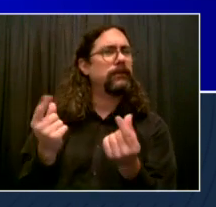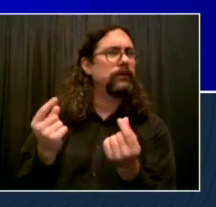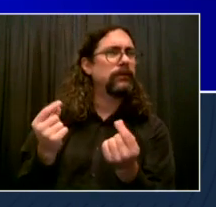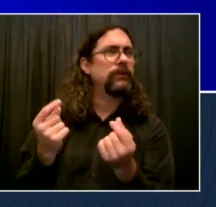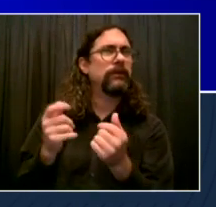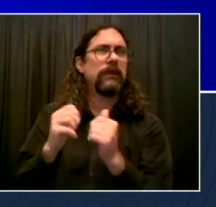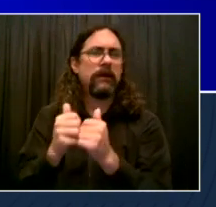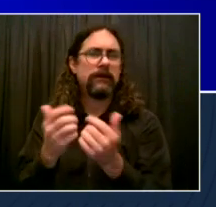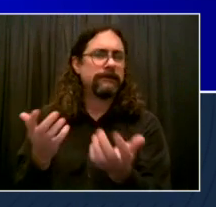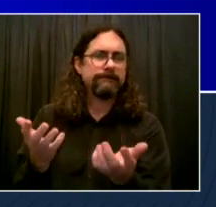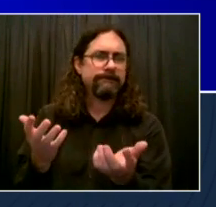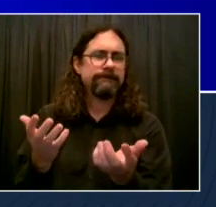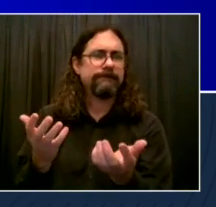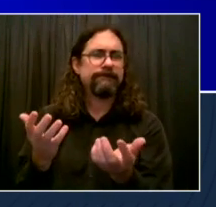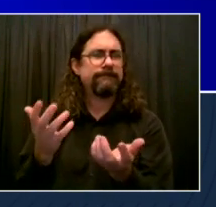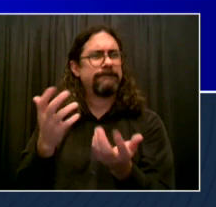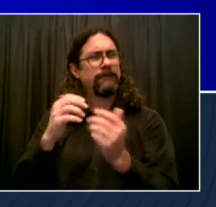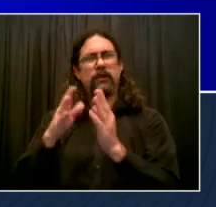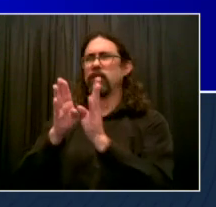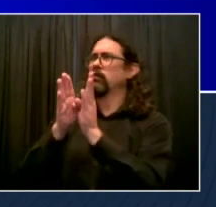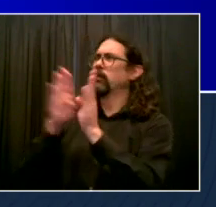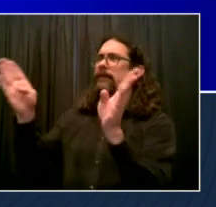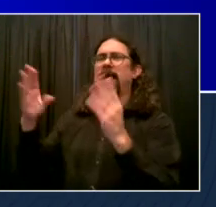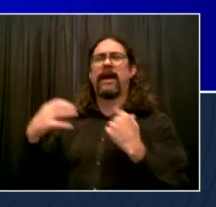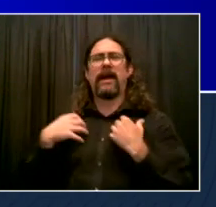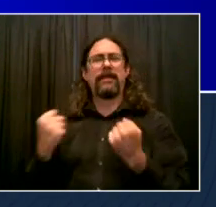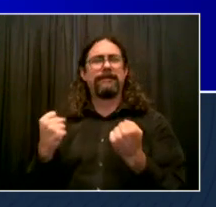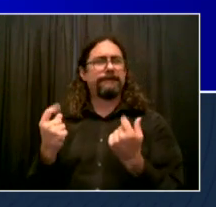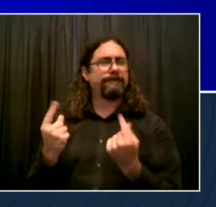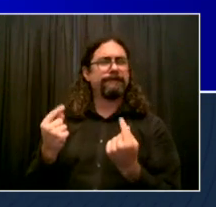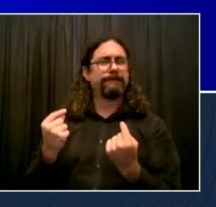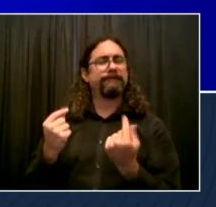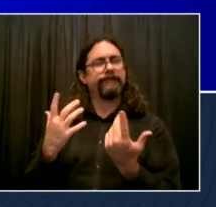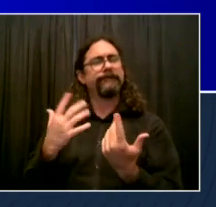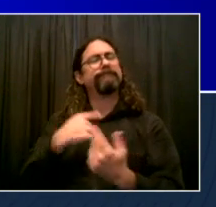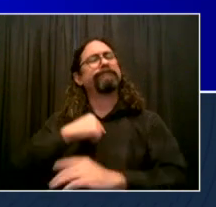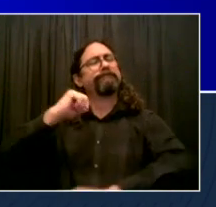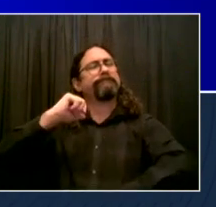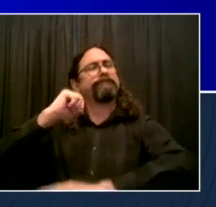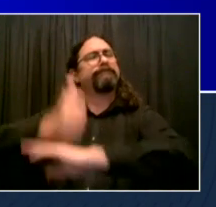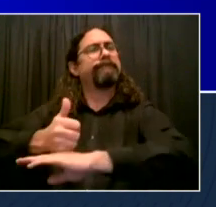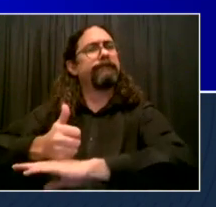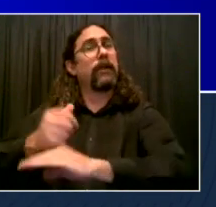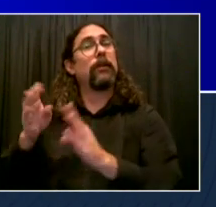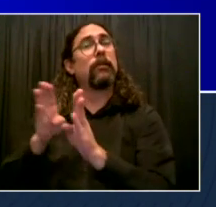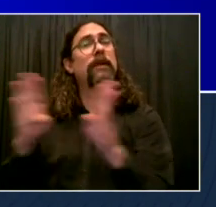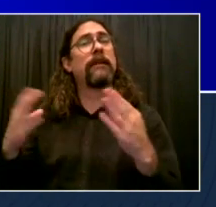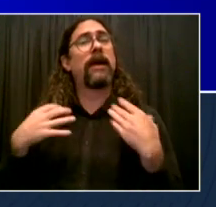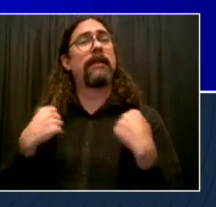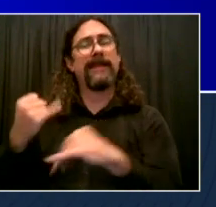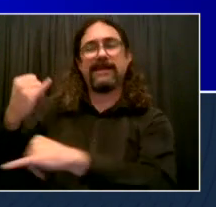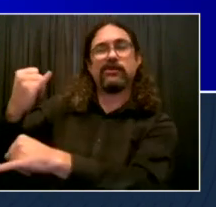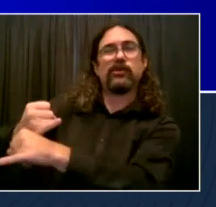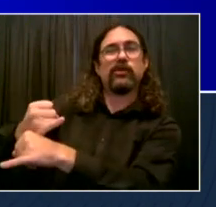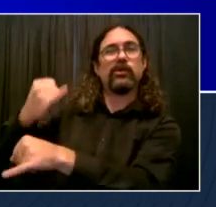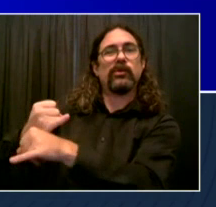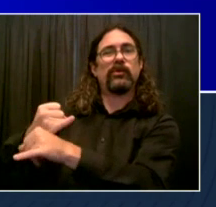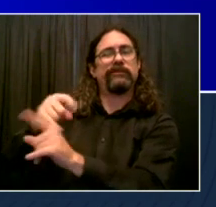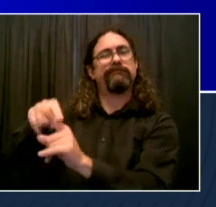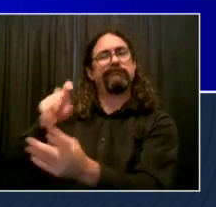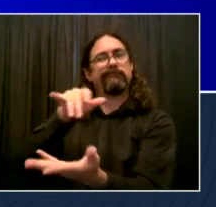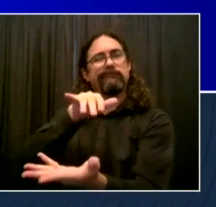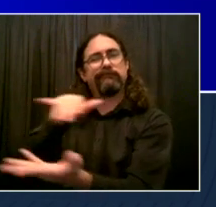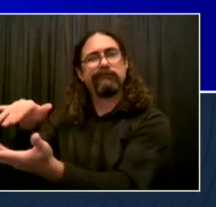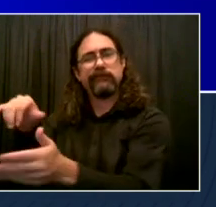to stop pandemics from ever happening to begin with, or God forbid there is one, being able to deal with them in new and better ways.